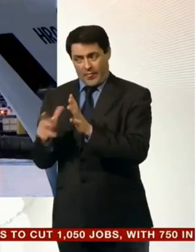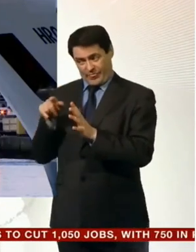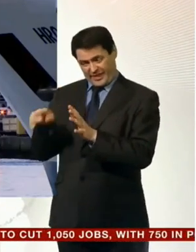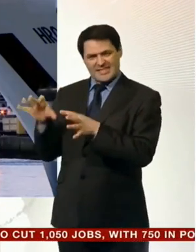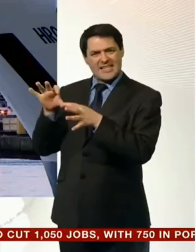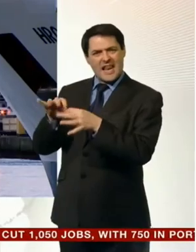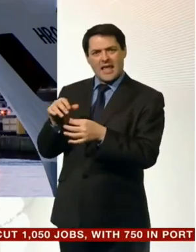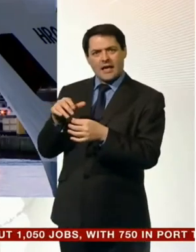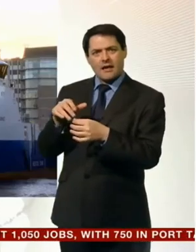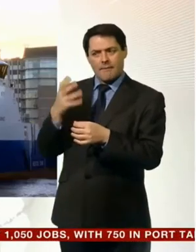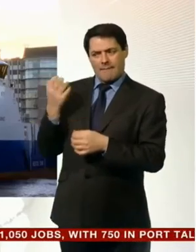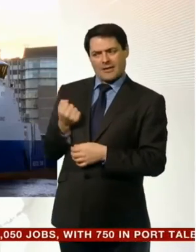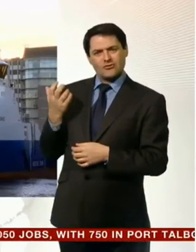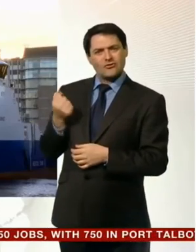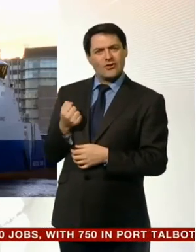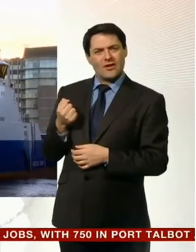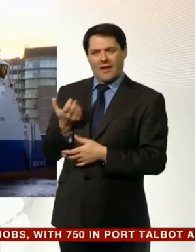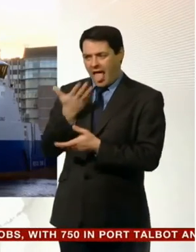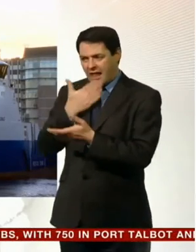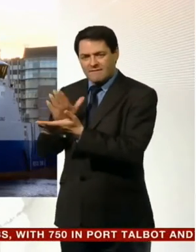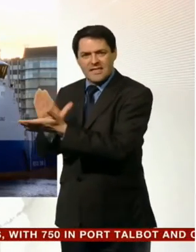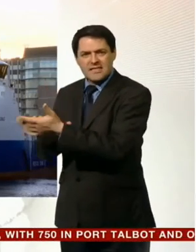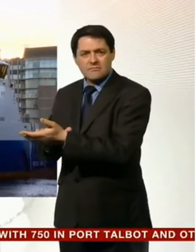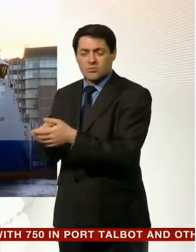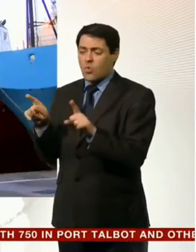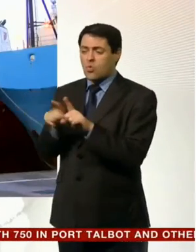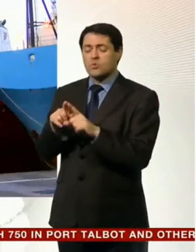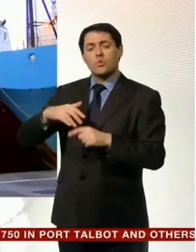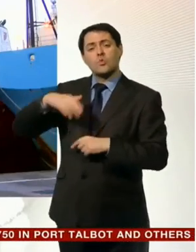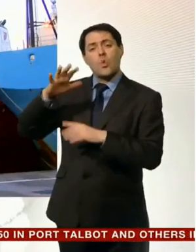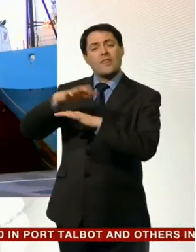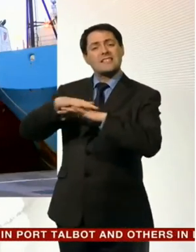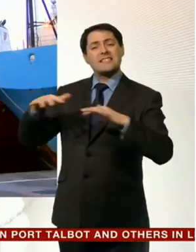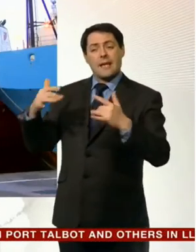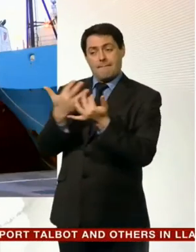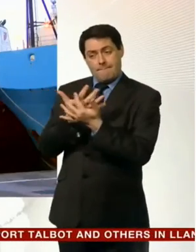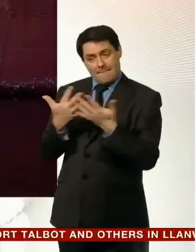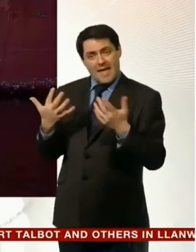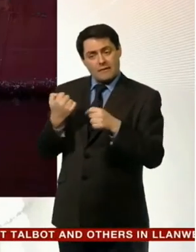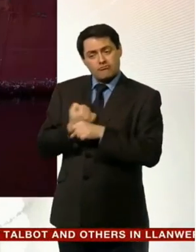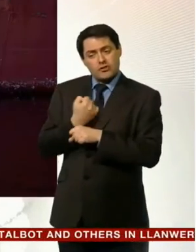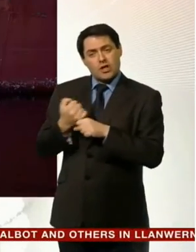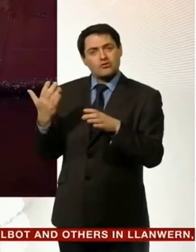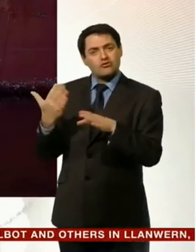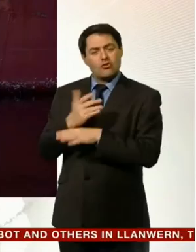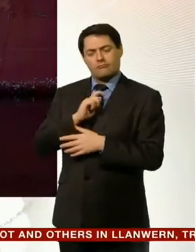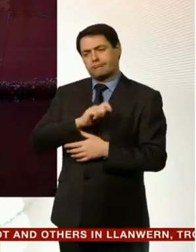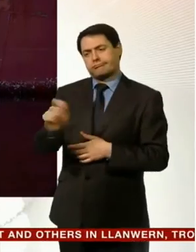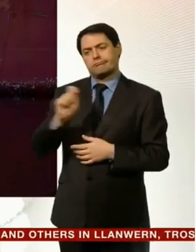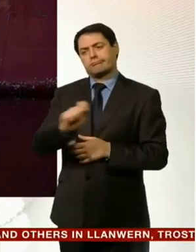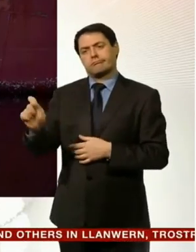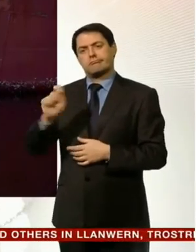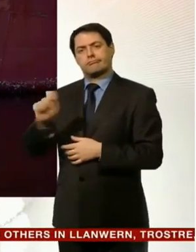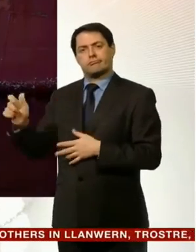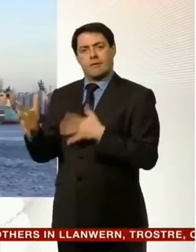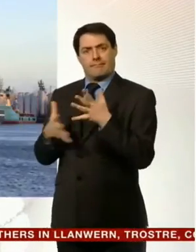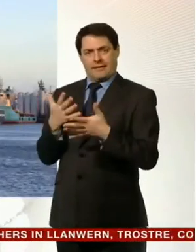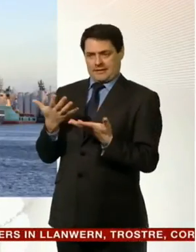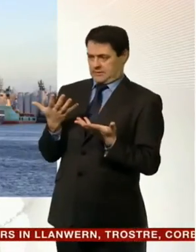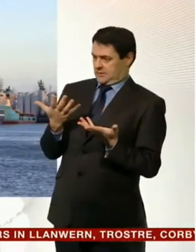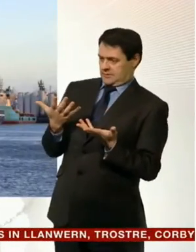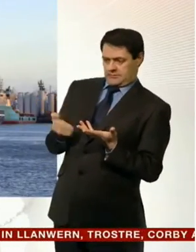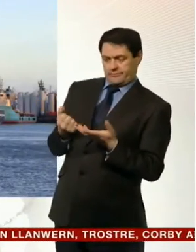and in the North Sea where thousands of production jobs are being lost with more livelihoods under threat